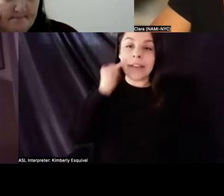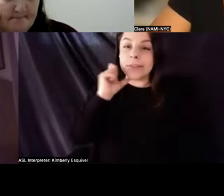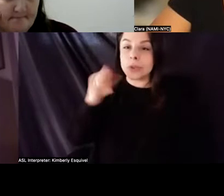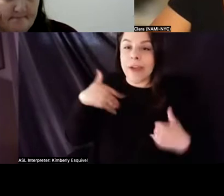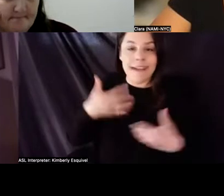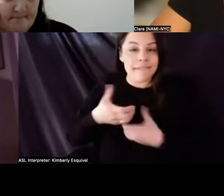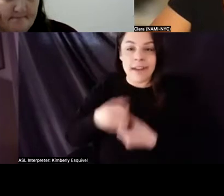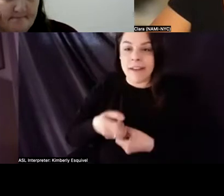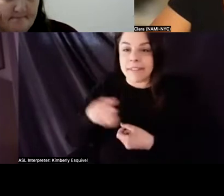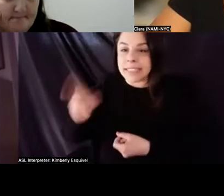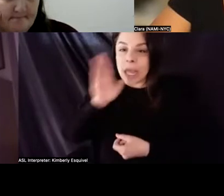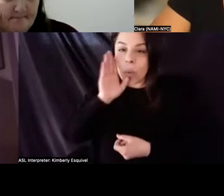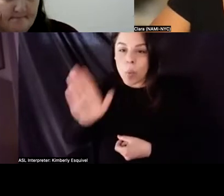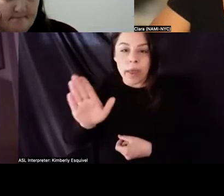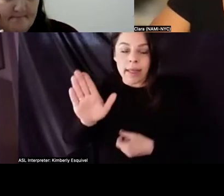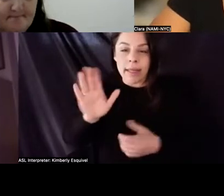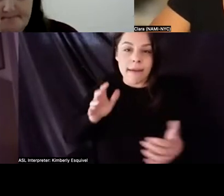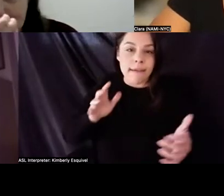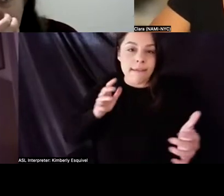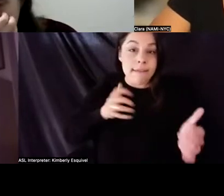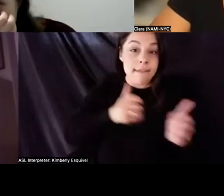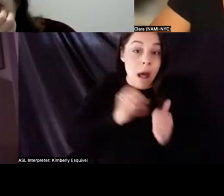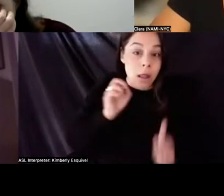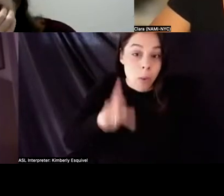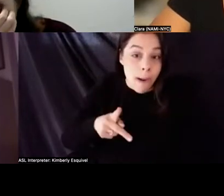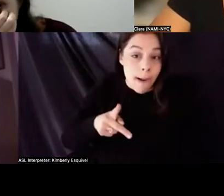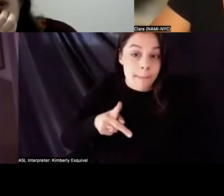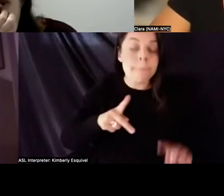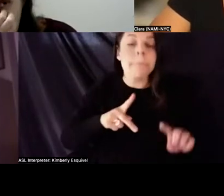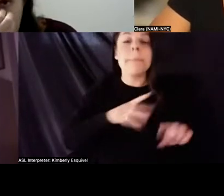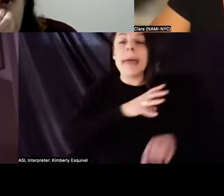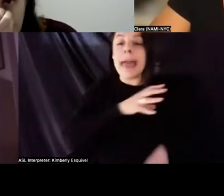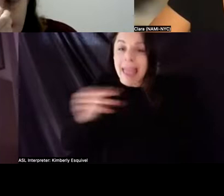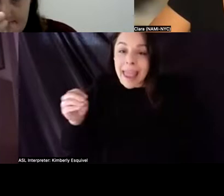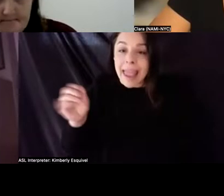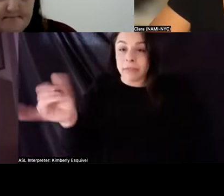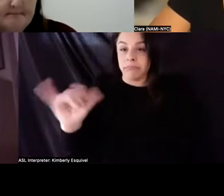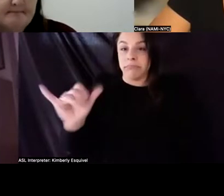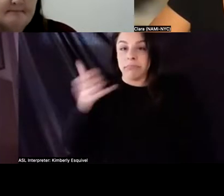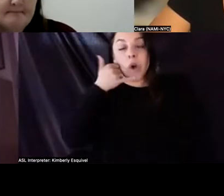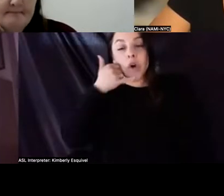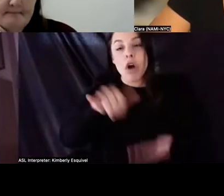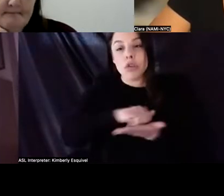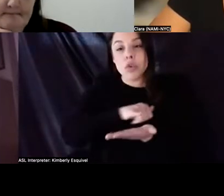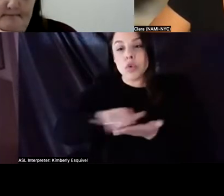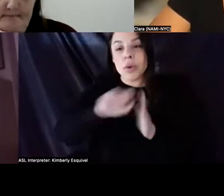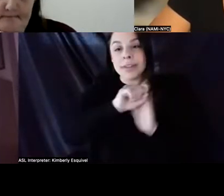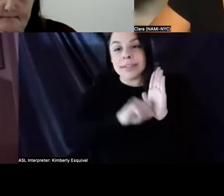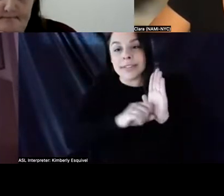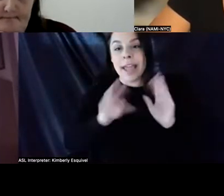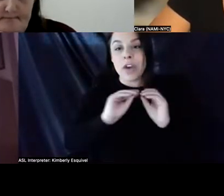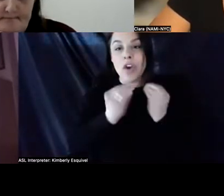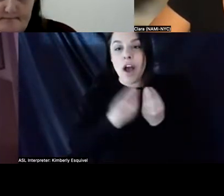that anything will come of it. In addition, you should call the New York state office of mental health customer